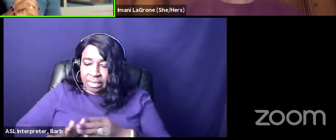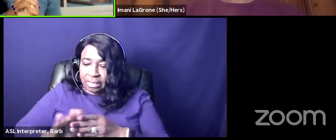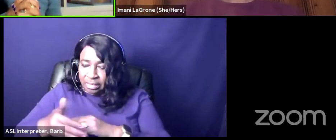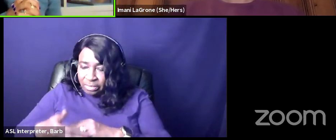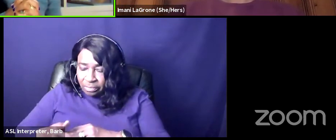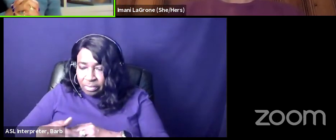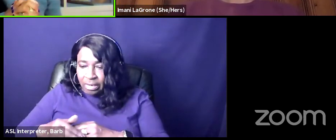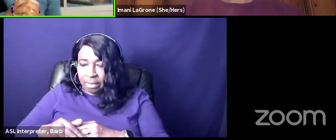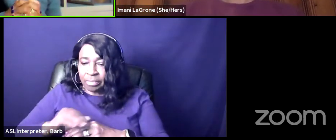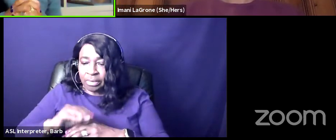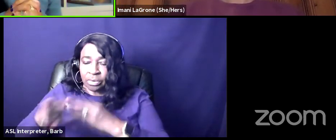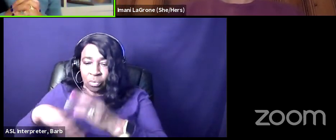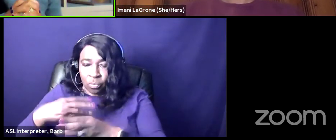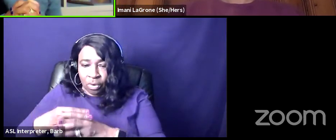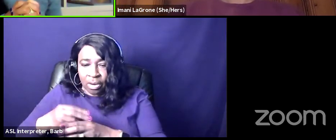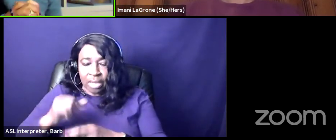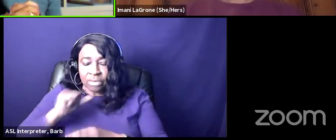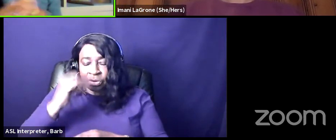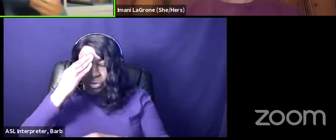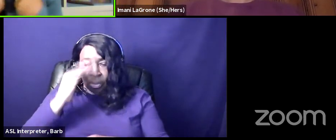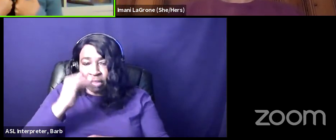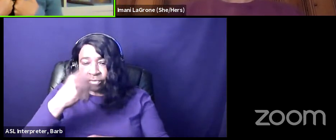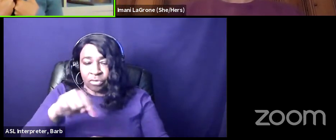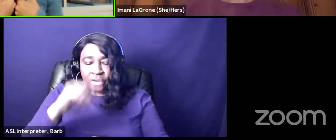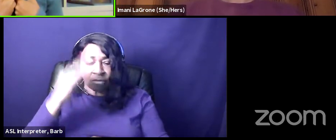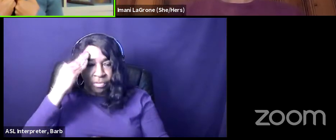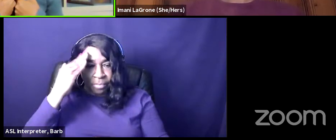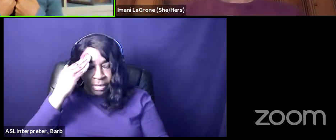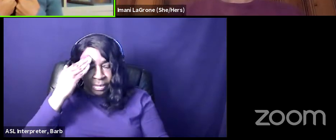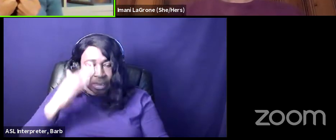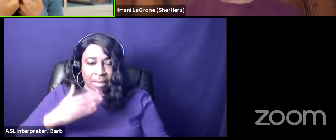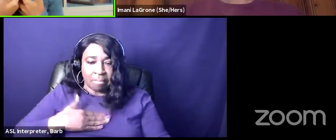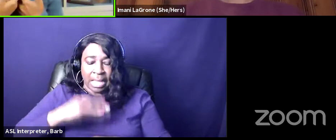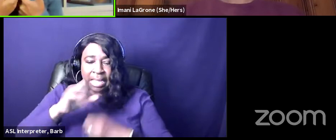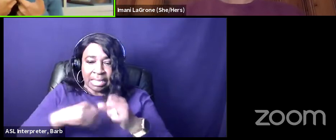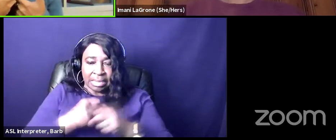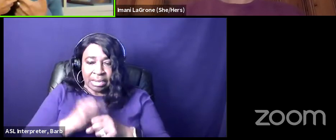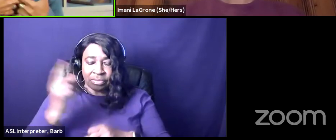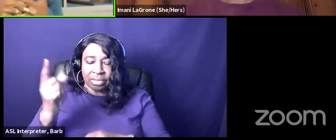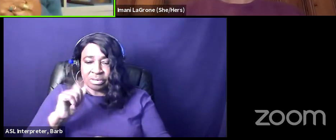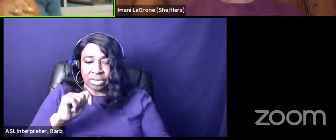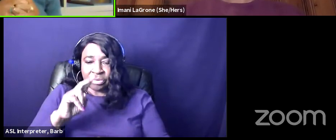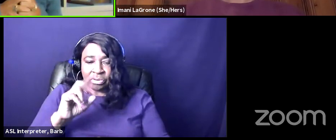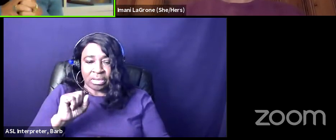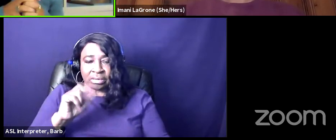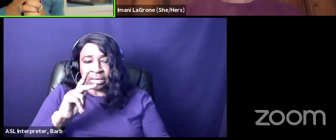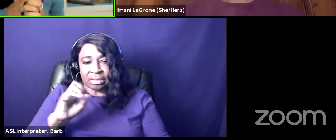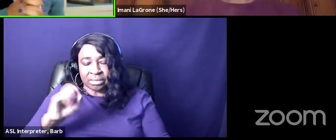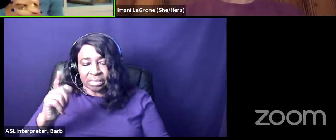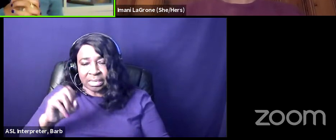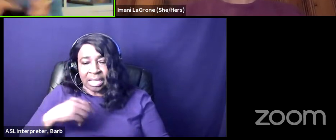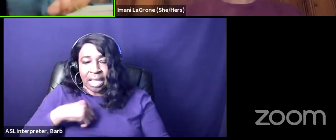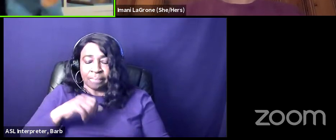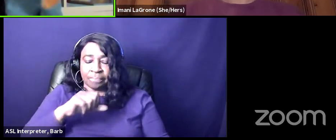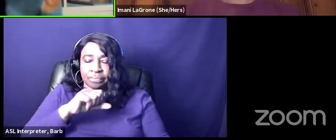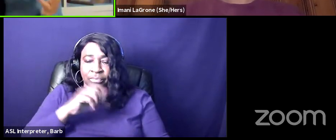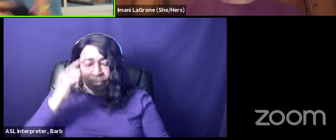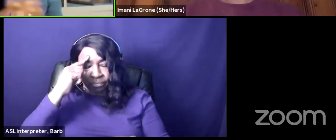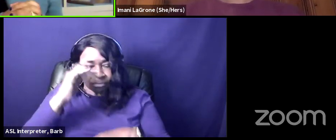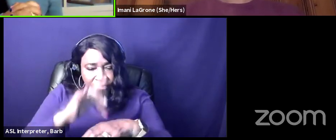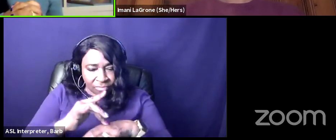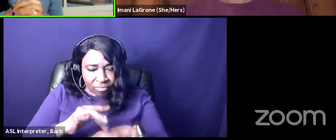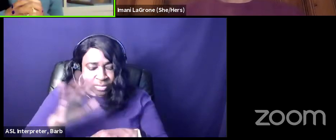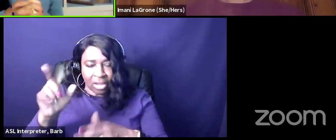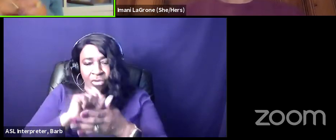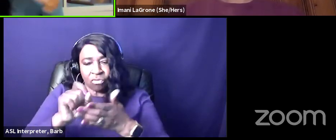i don't know if you all are familiar uh the novelist is my year at tufts and i'm just obsessed with her writing she writes she's from